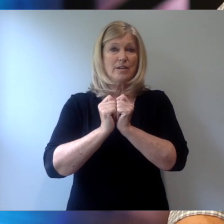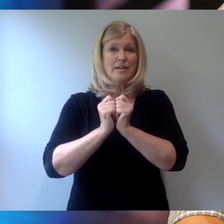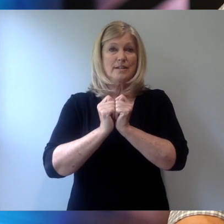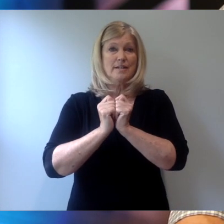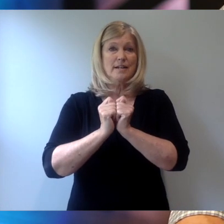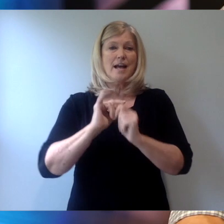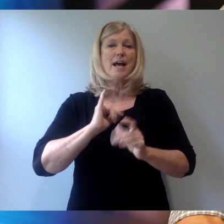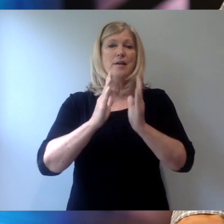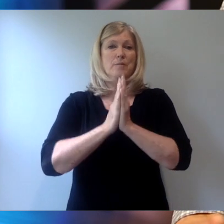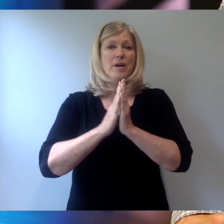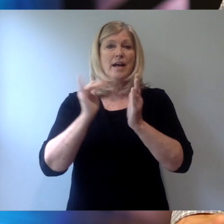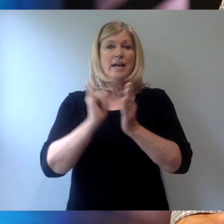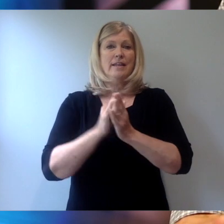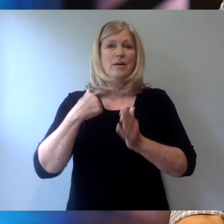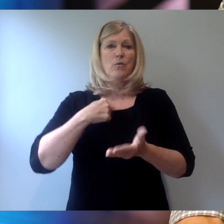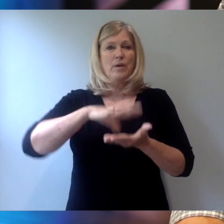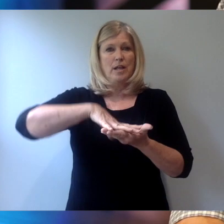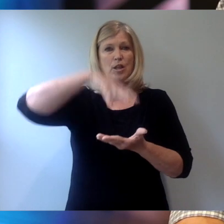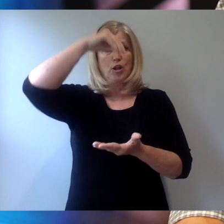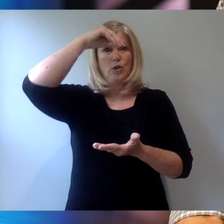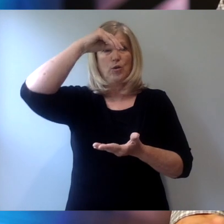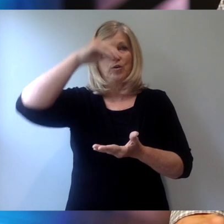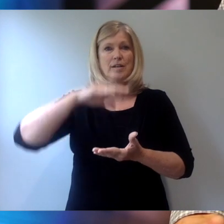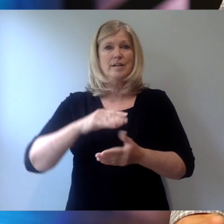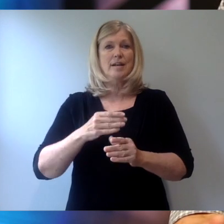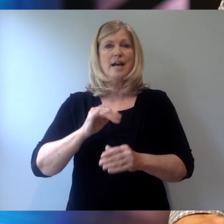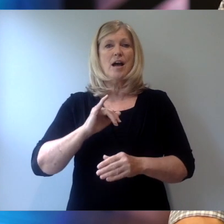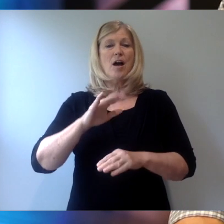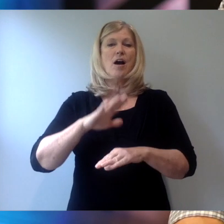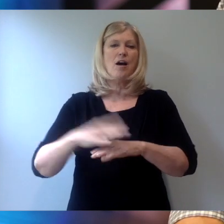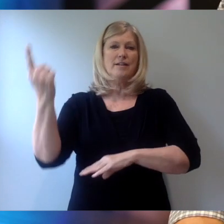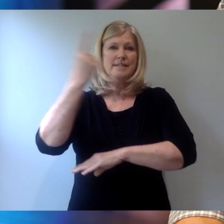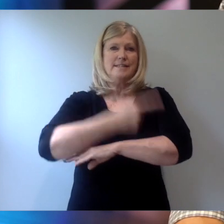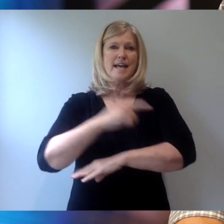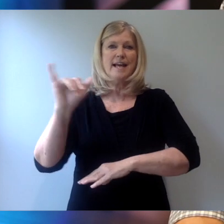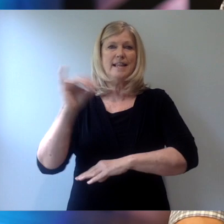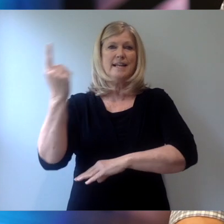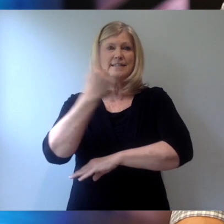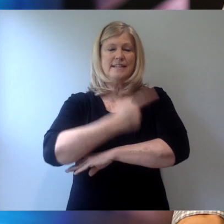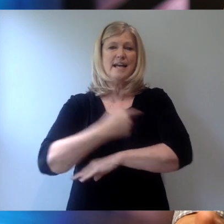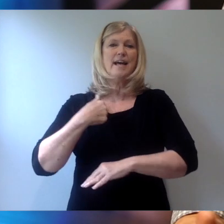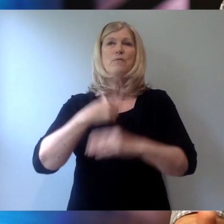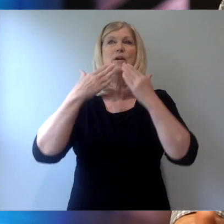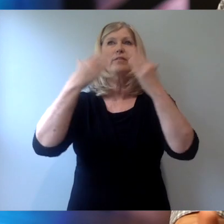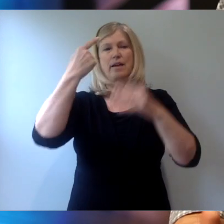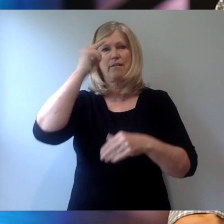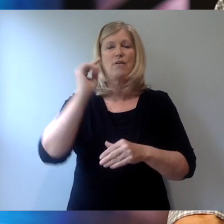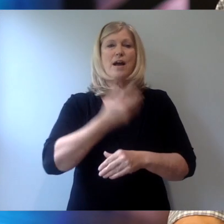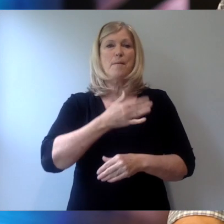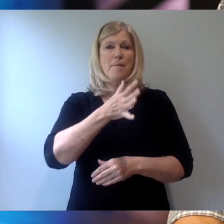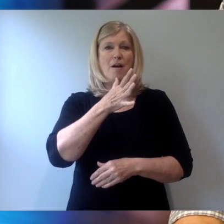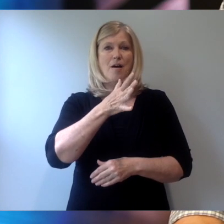I pray that that we would learn. Father, on a day like today, we are particularly grateful for our moms.